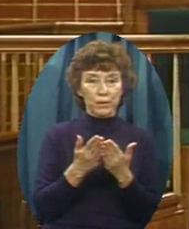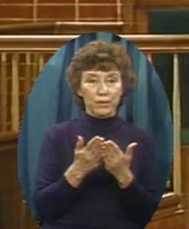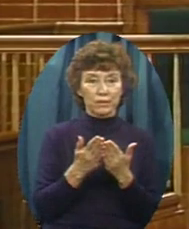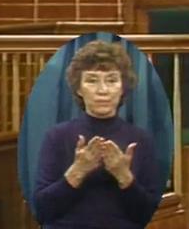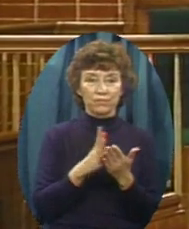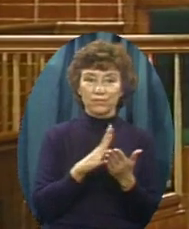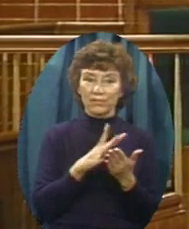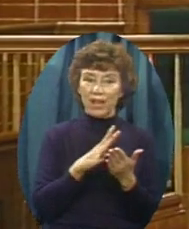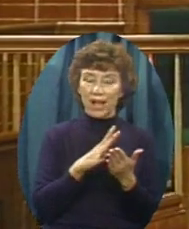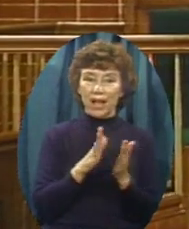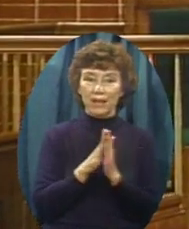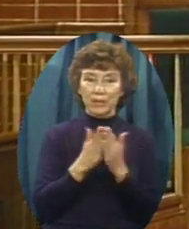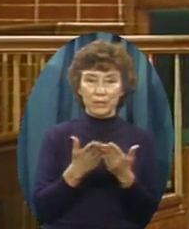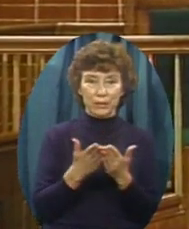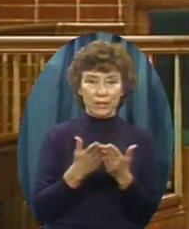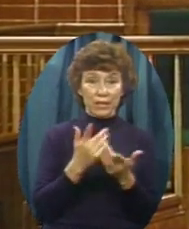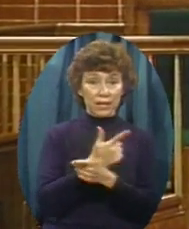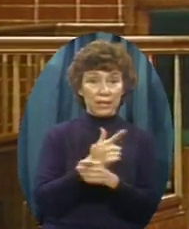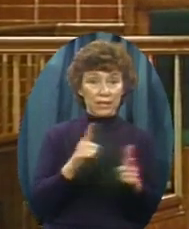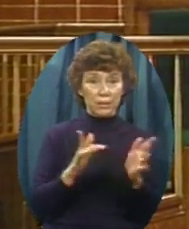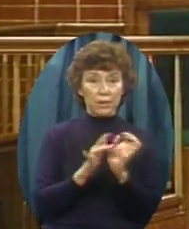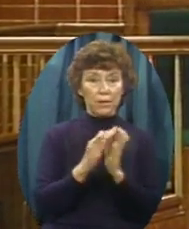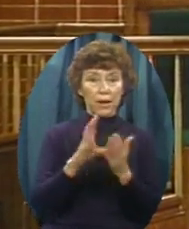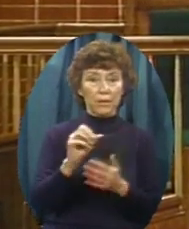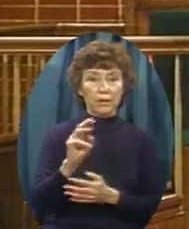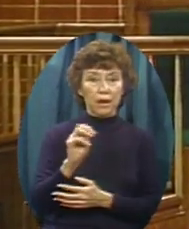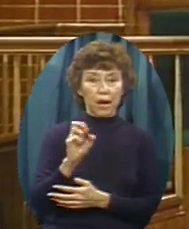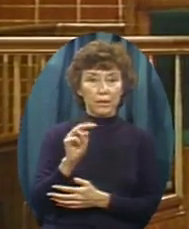print The Liberty Bible Commentary